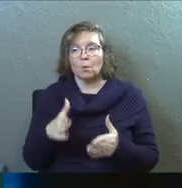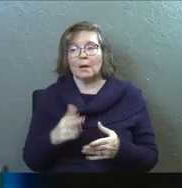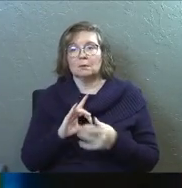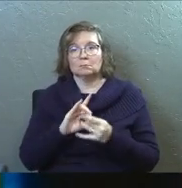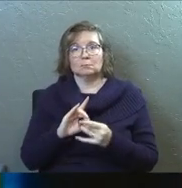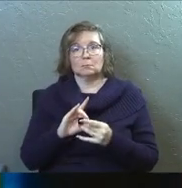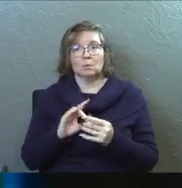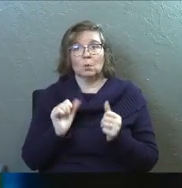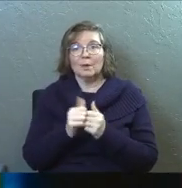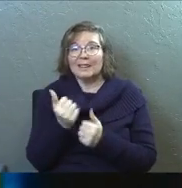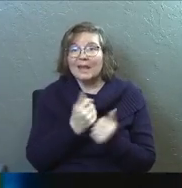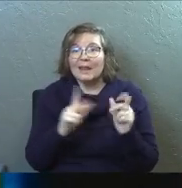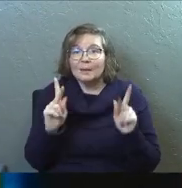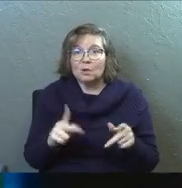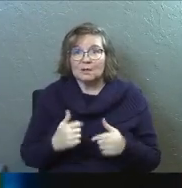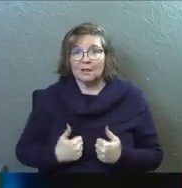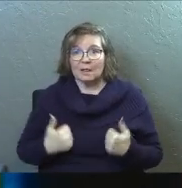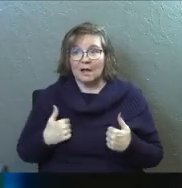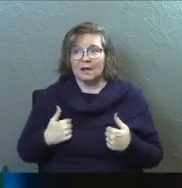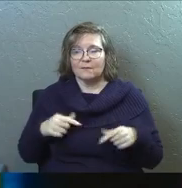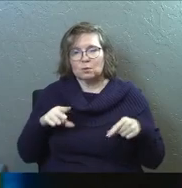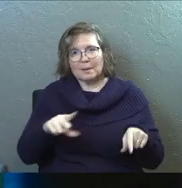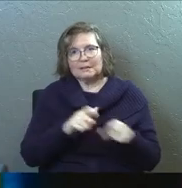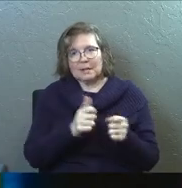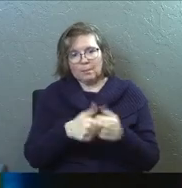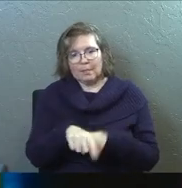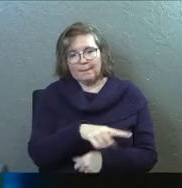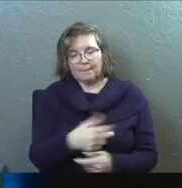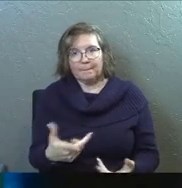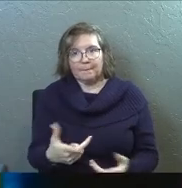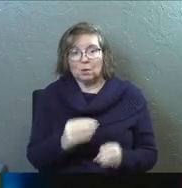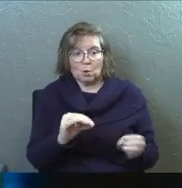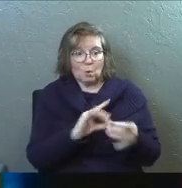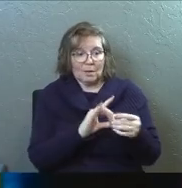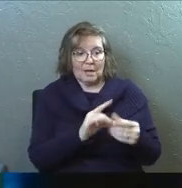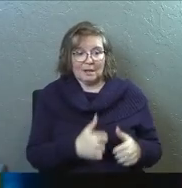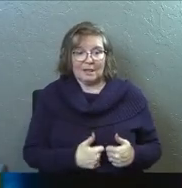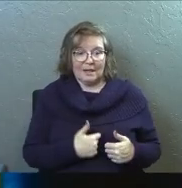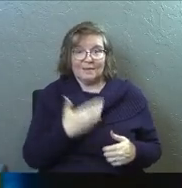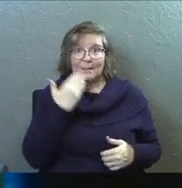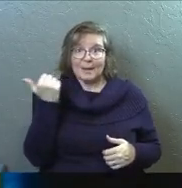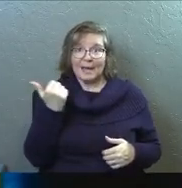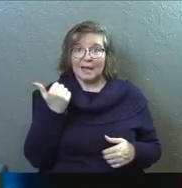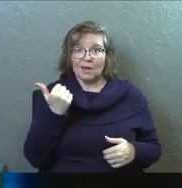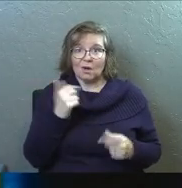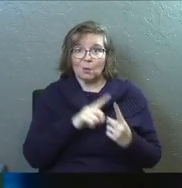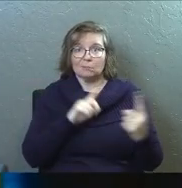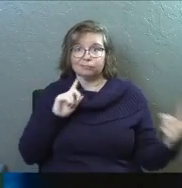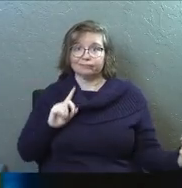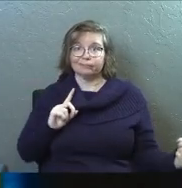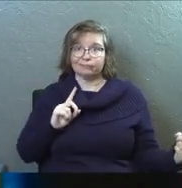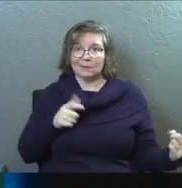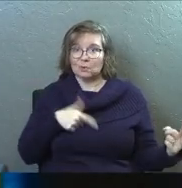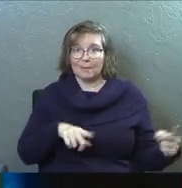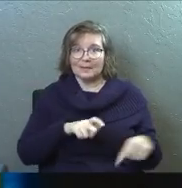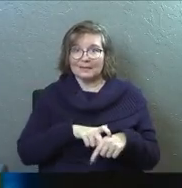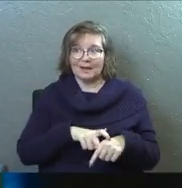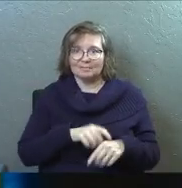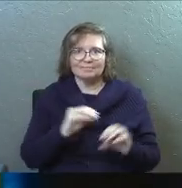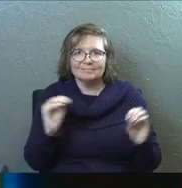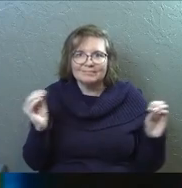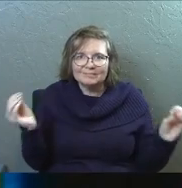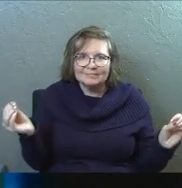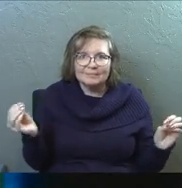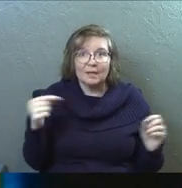to build a relationship with any person in your life is to spend time with them. No relationship in your life gets better when you don't spend time. Not a single